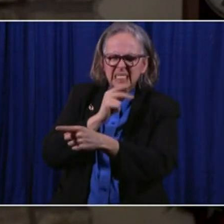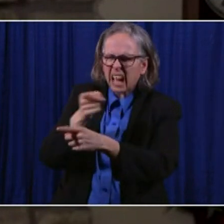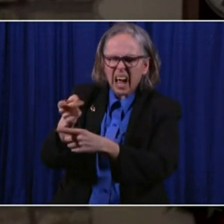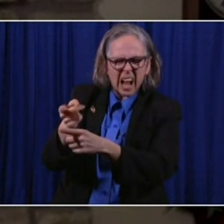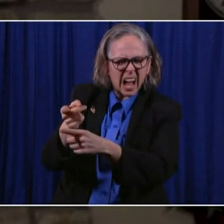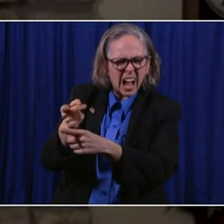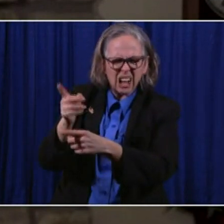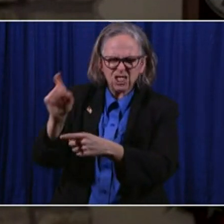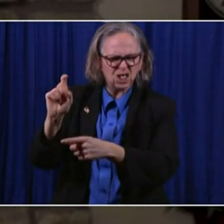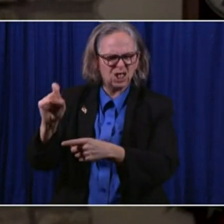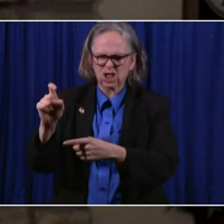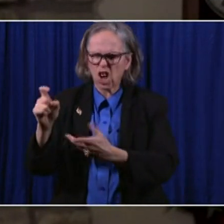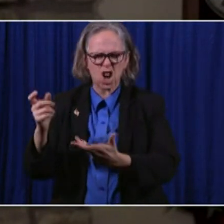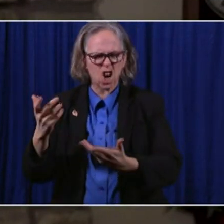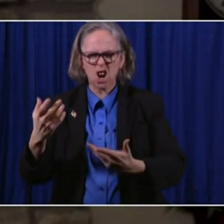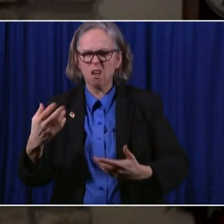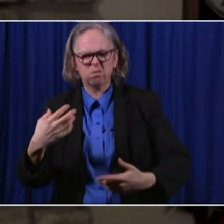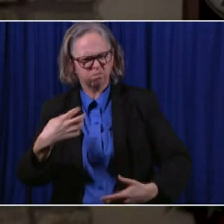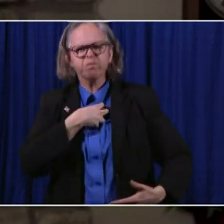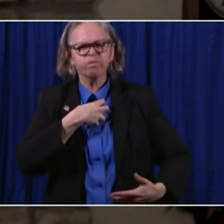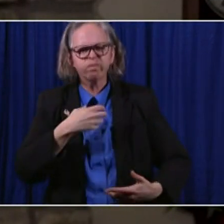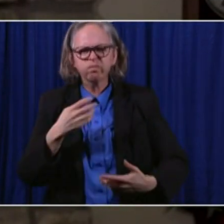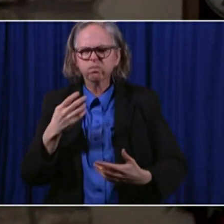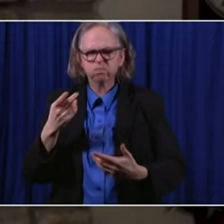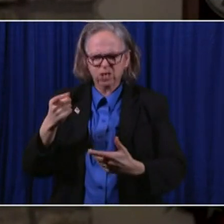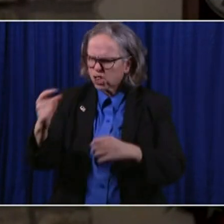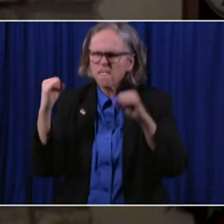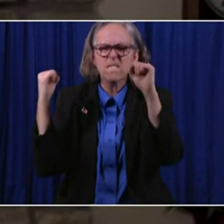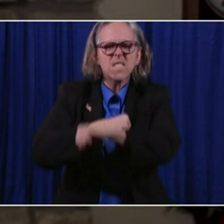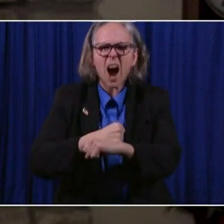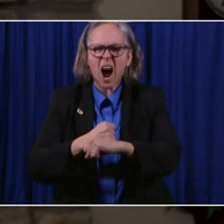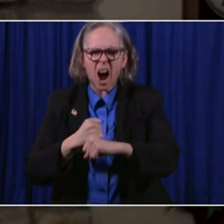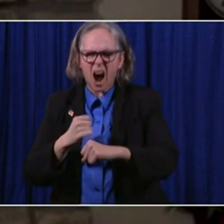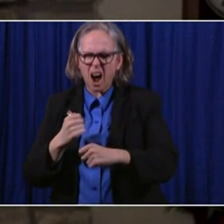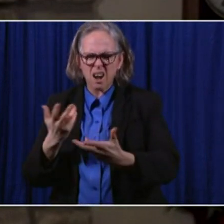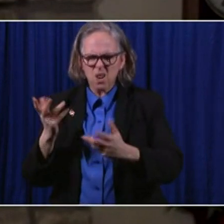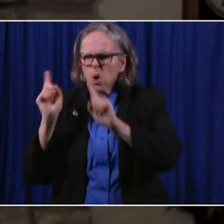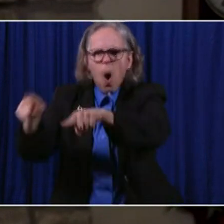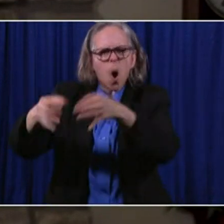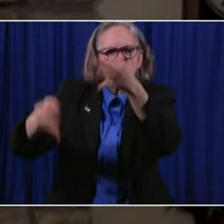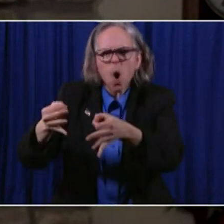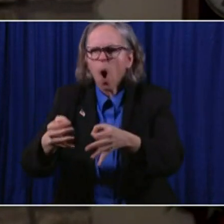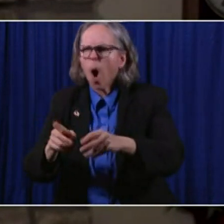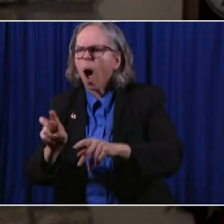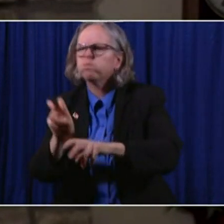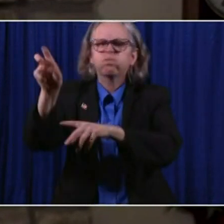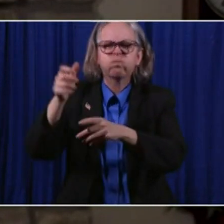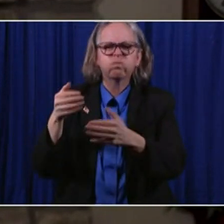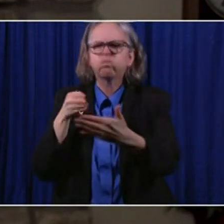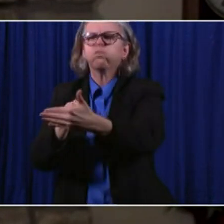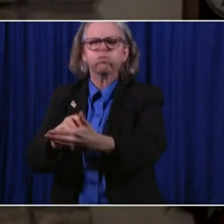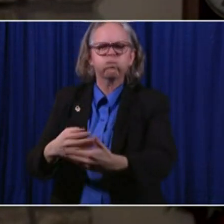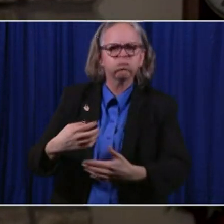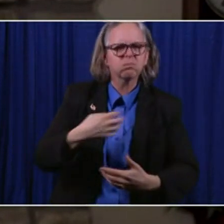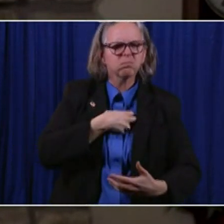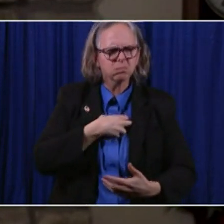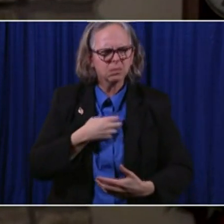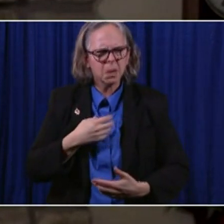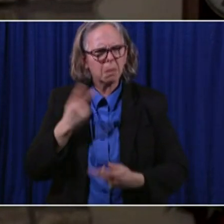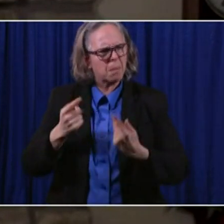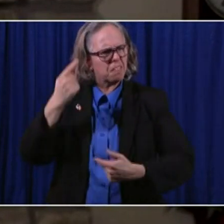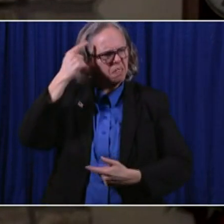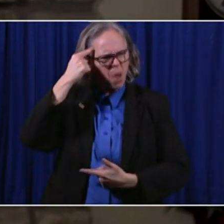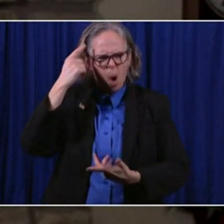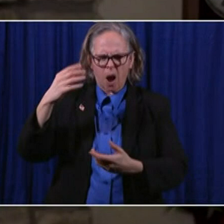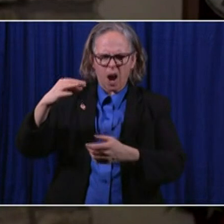contest the election, to fight it out, to go to court, believing that the election had been stolen from him